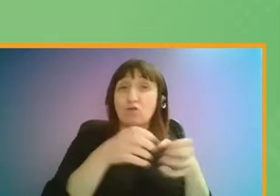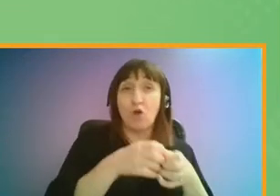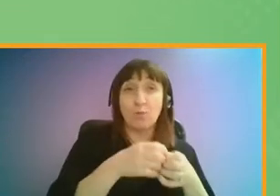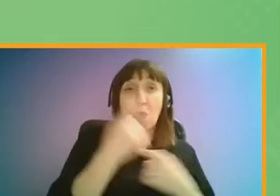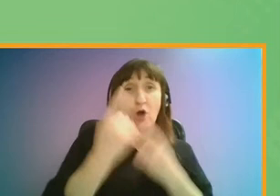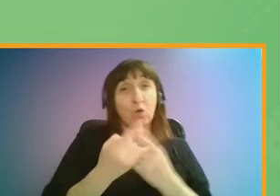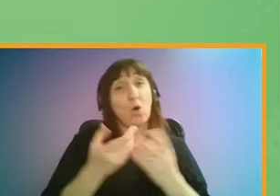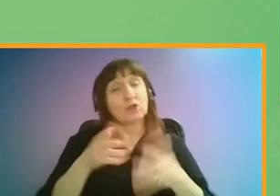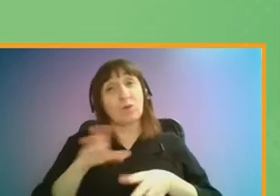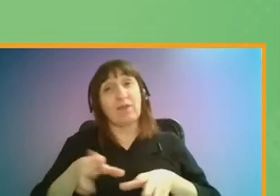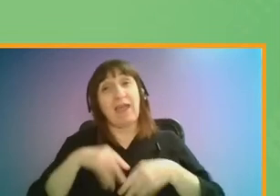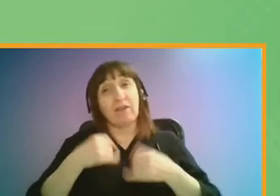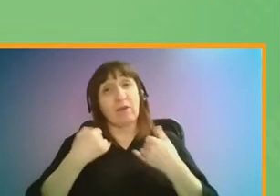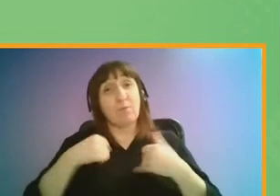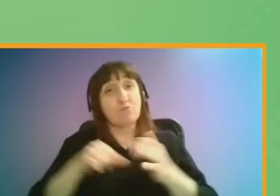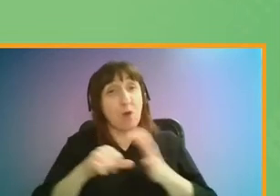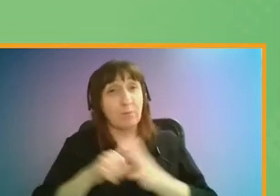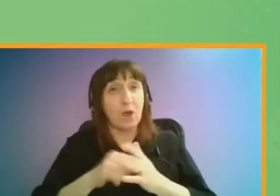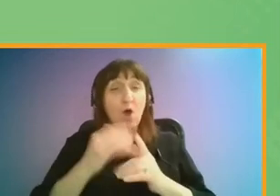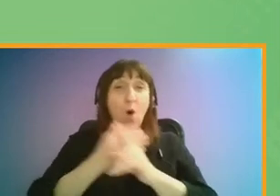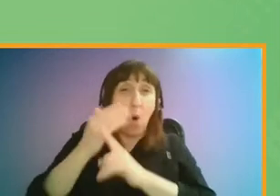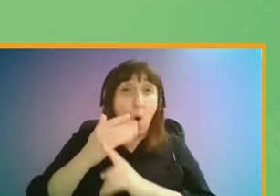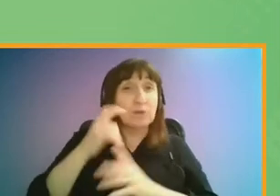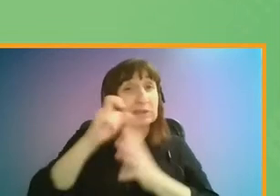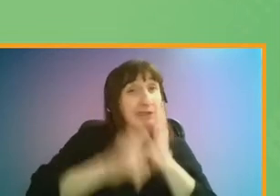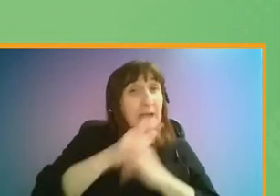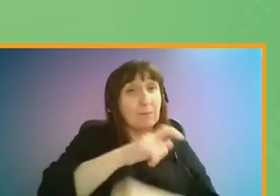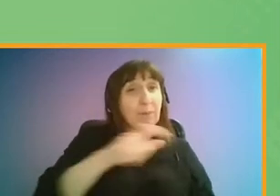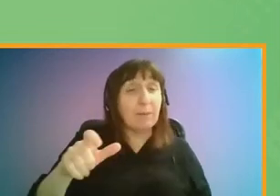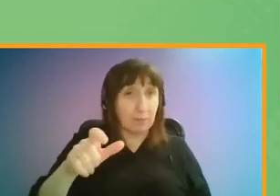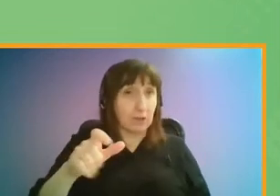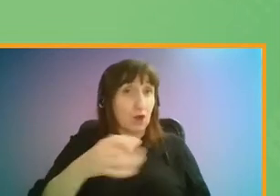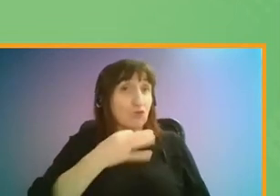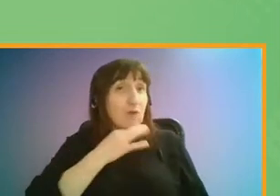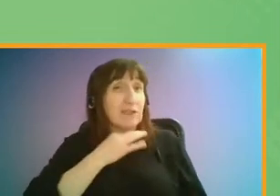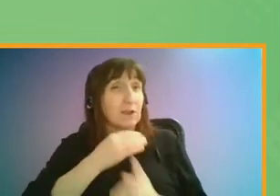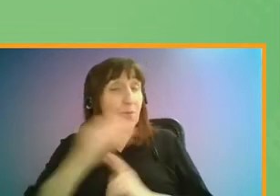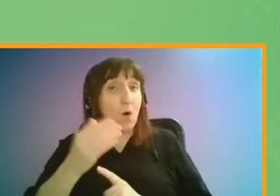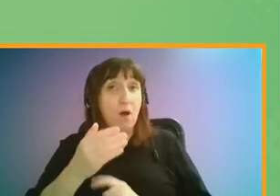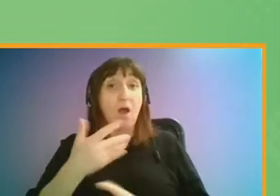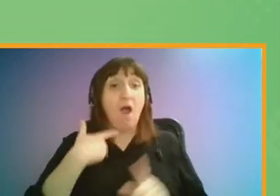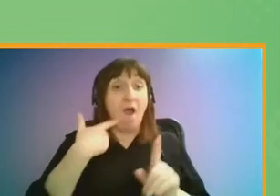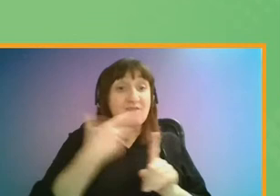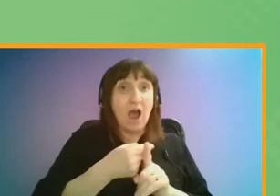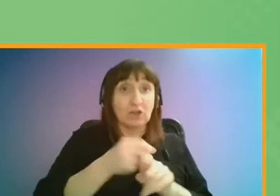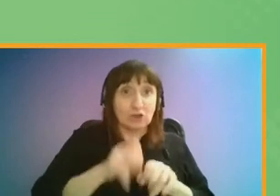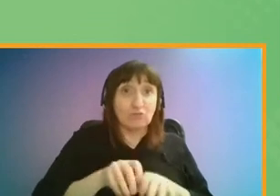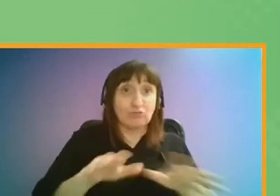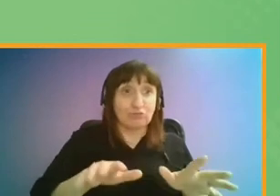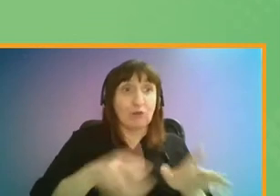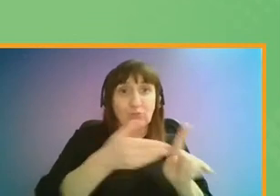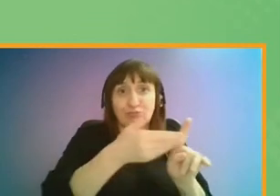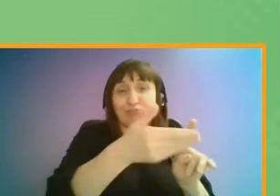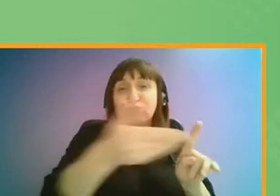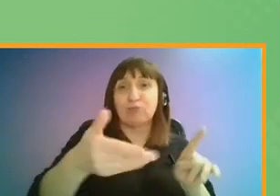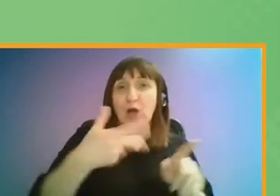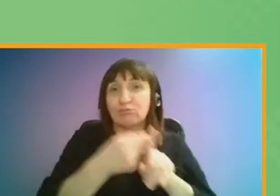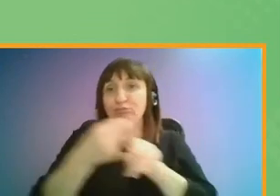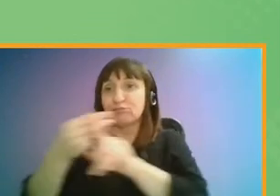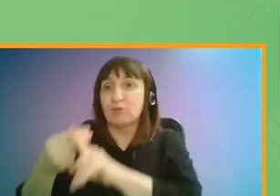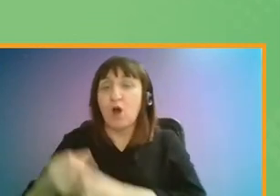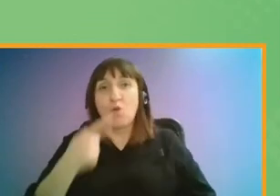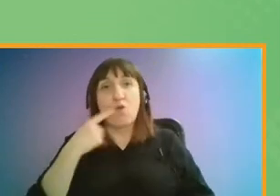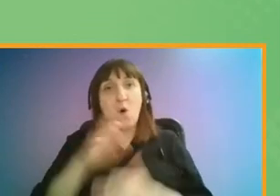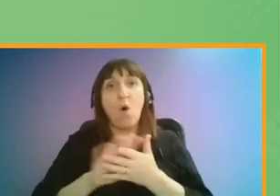with underlying health conditions, as well as older and disabled people. While the vaccination programme continues to roll out, we are all hopeful that the risks of